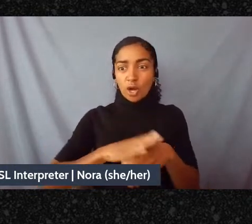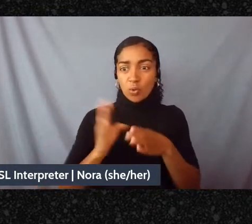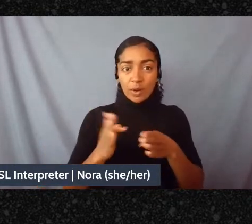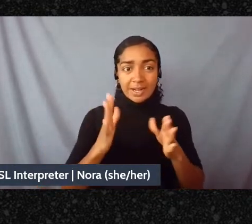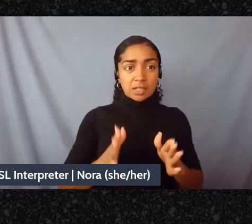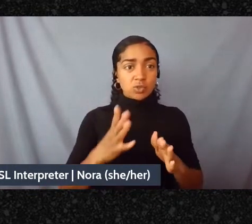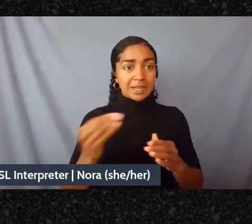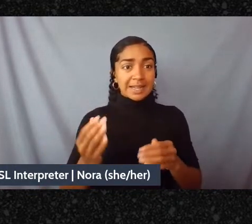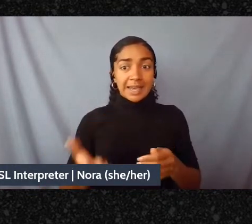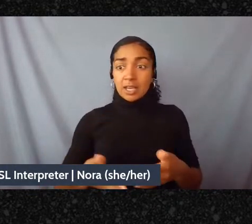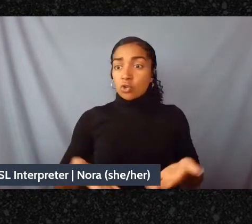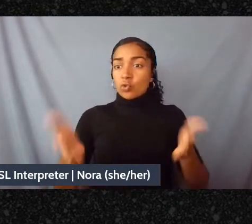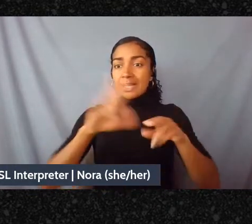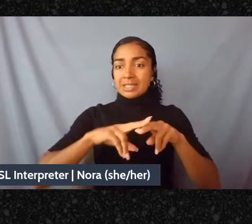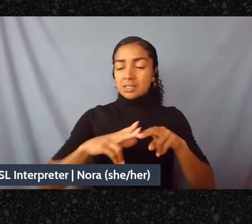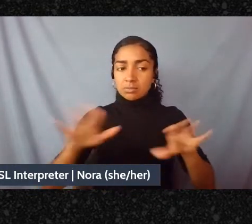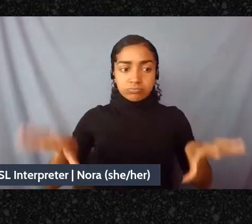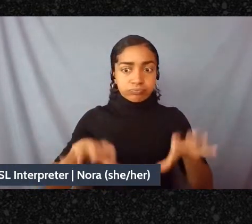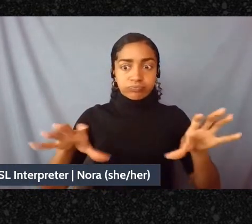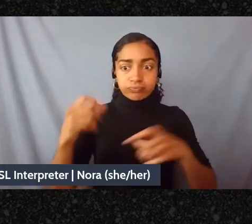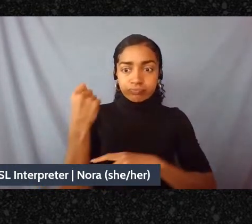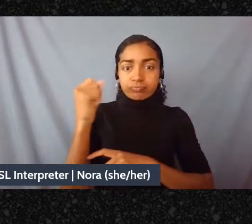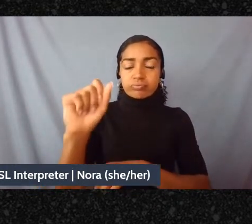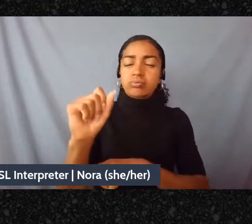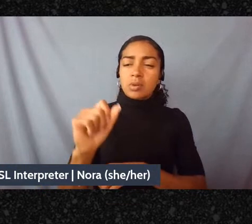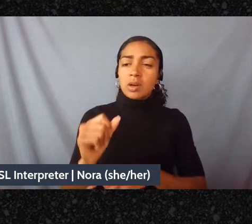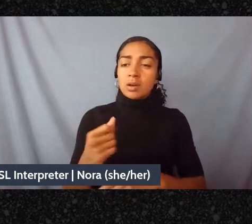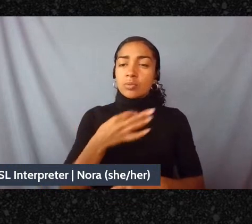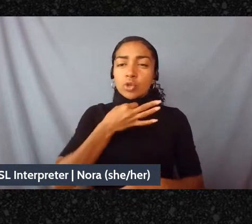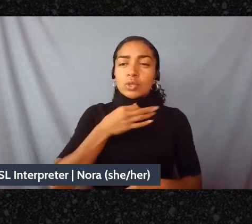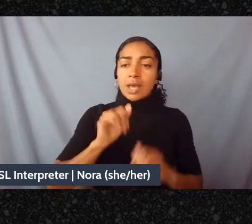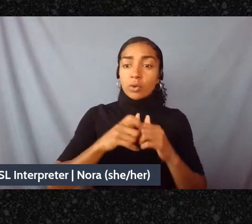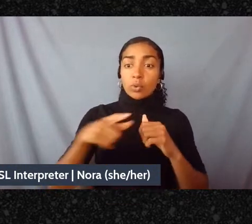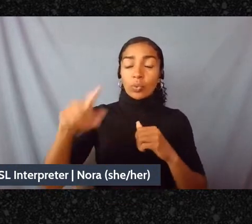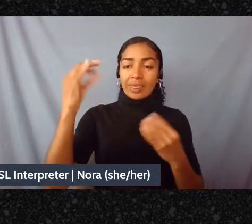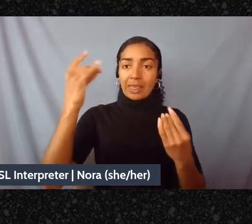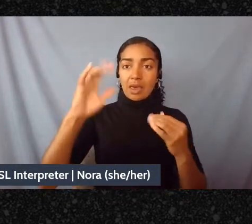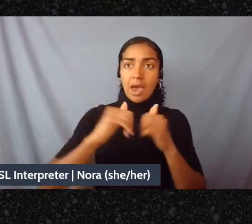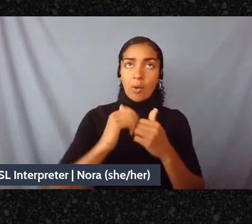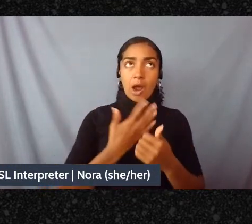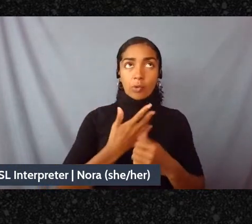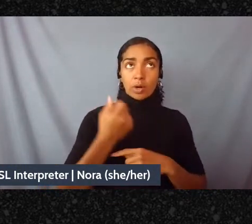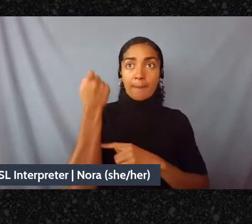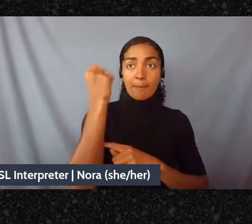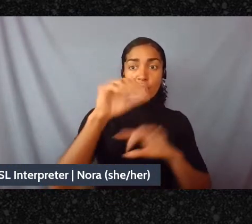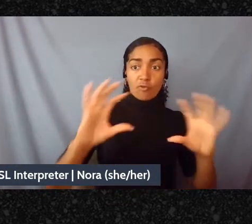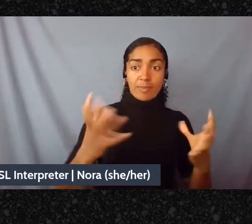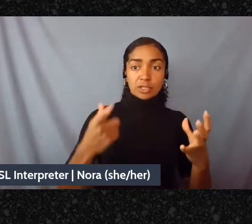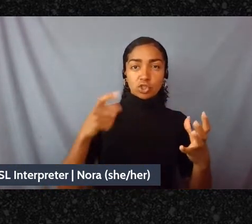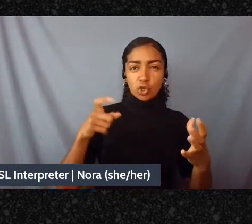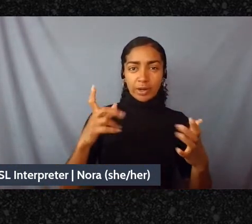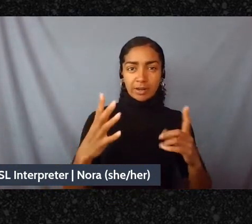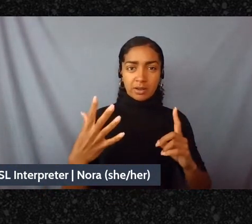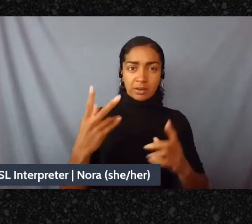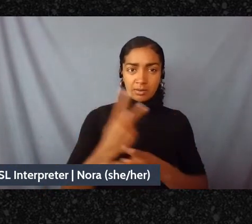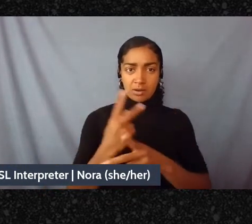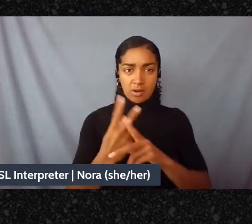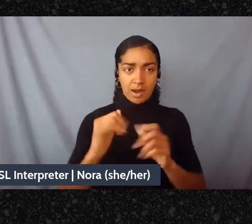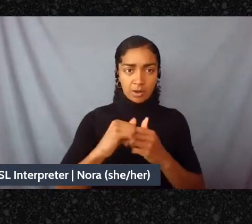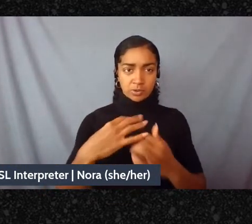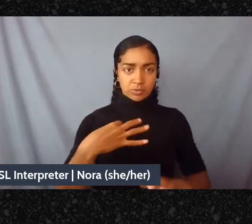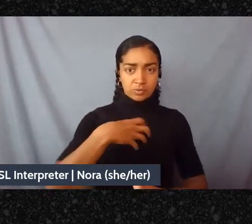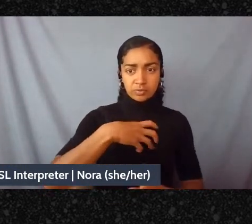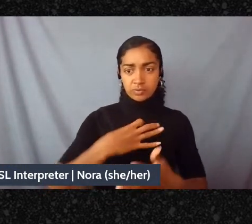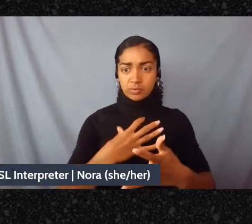you thinking about our movements? How our movement should orient with regard to the role of government, local, state, and federal